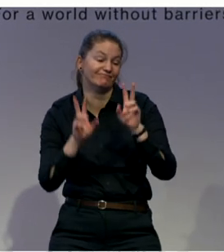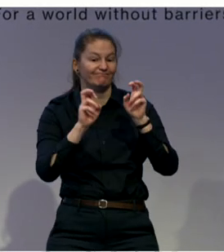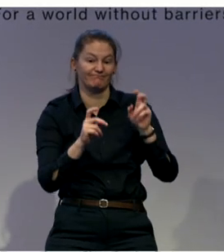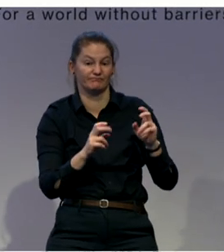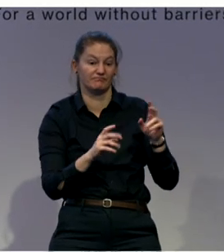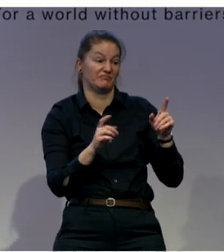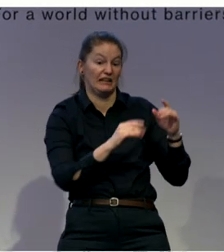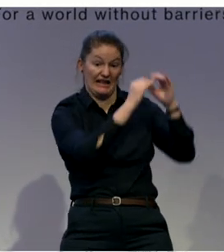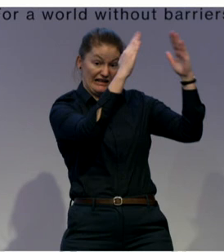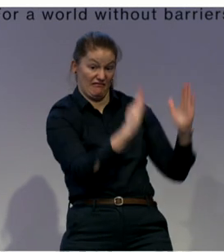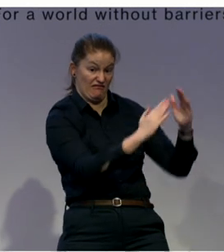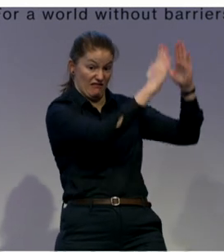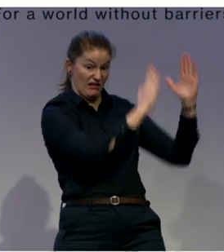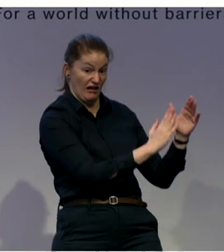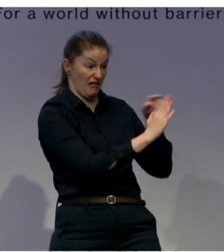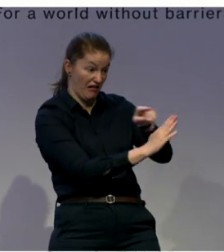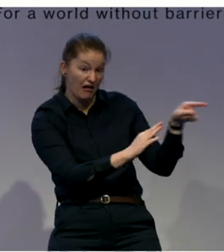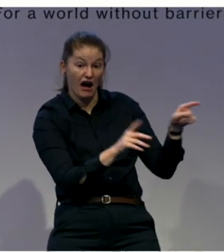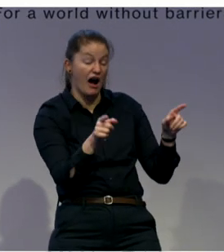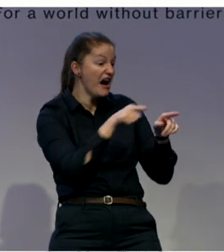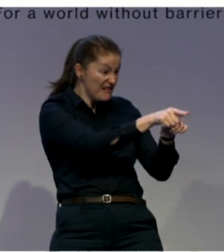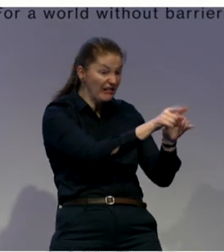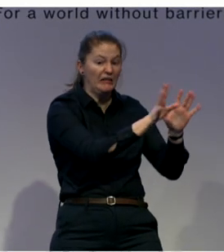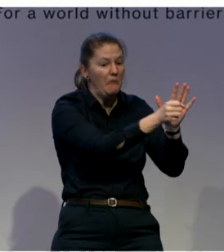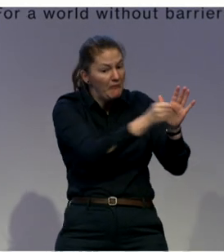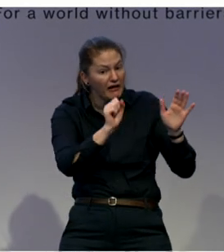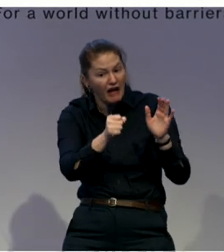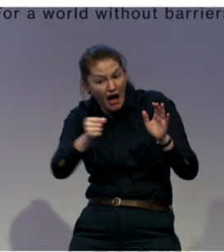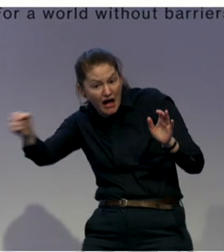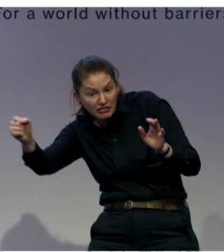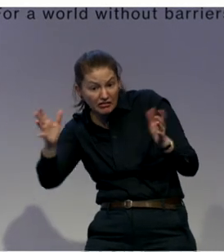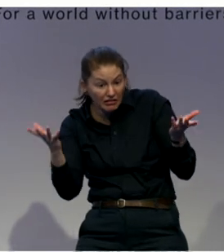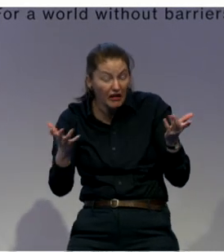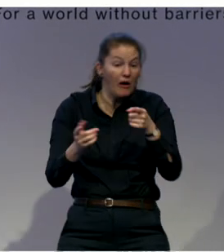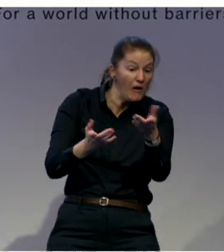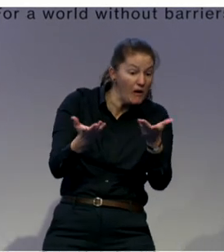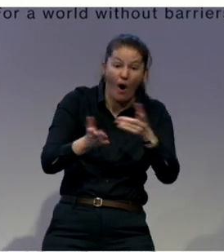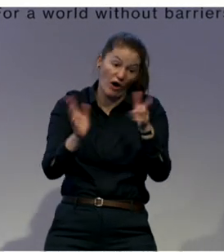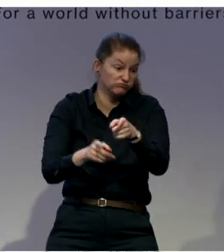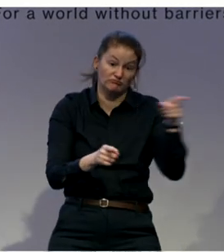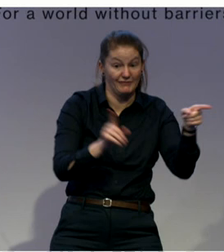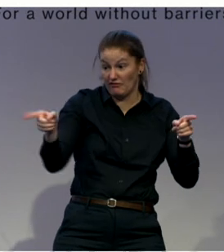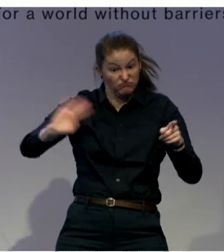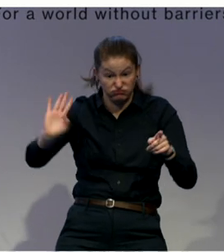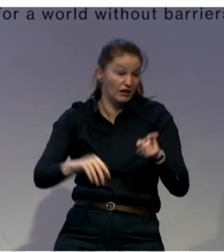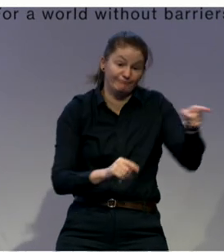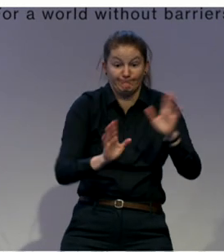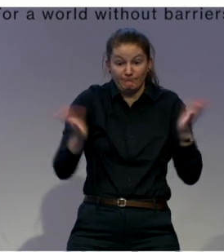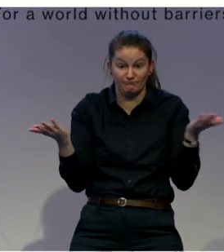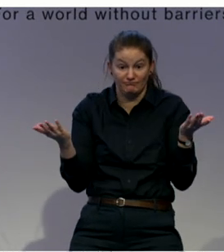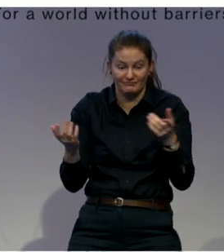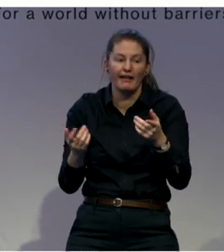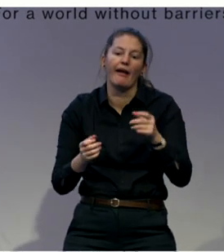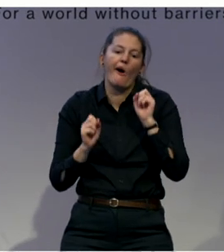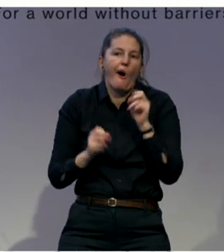don't have any support. And then it's like, yeah, well, maybe I will kind of live in the small group home, but it's not really a choice. It's just a choice because there is no other option.